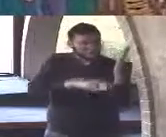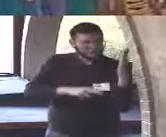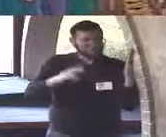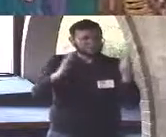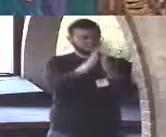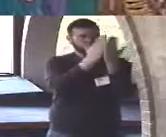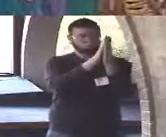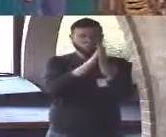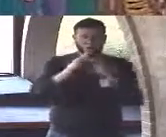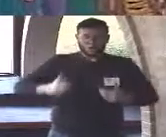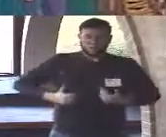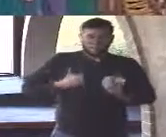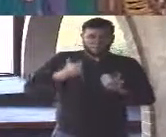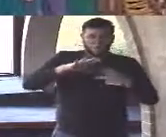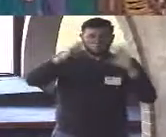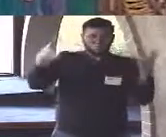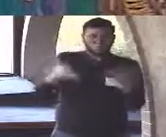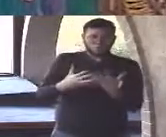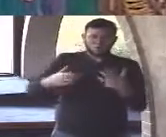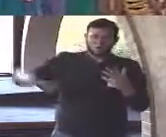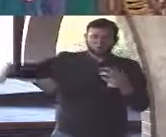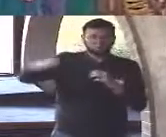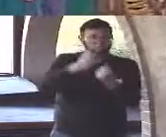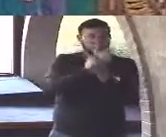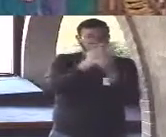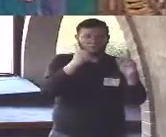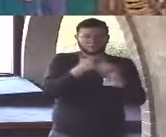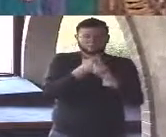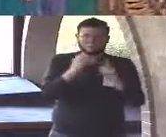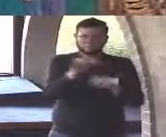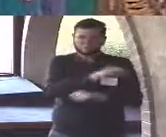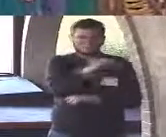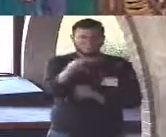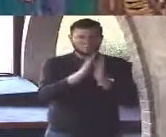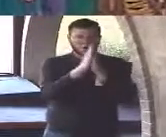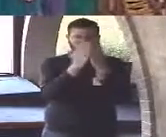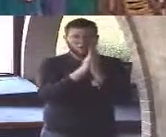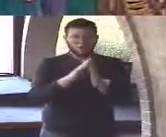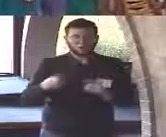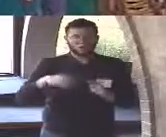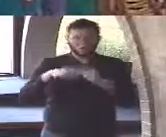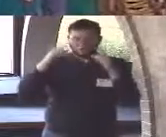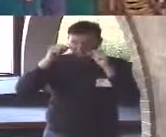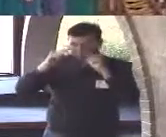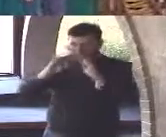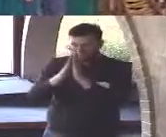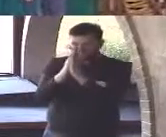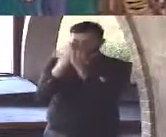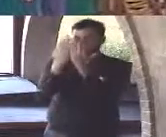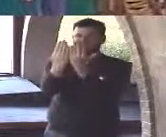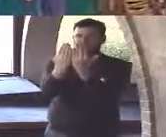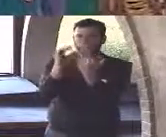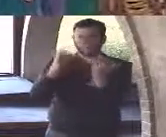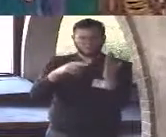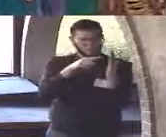mind creating myriad narratives explanations defining relationships in space and time and from there of